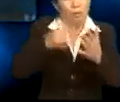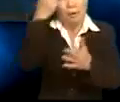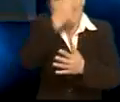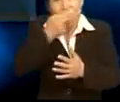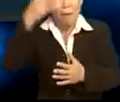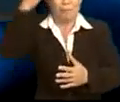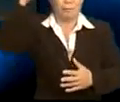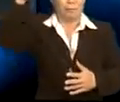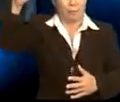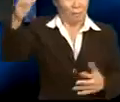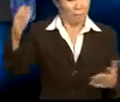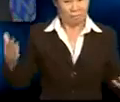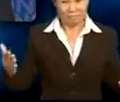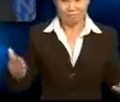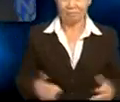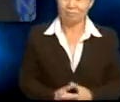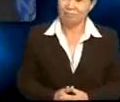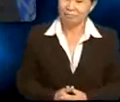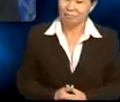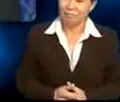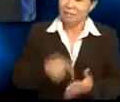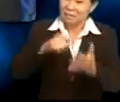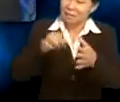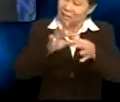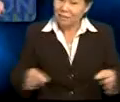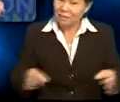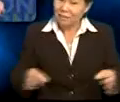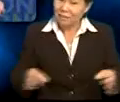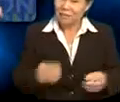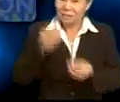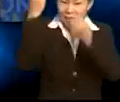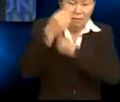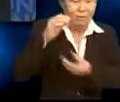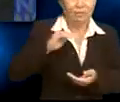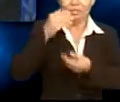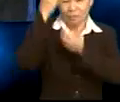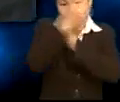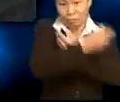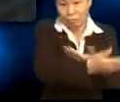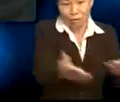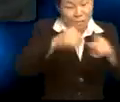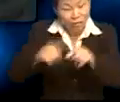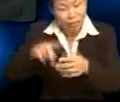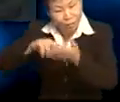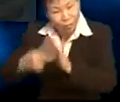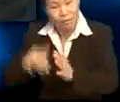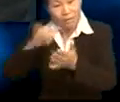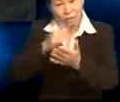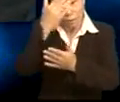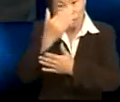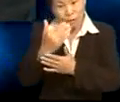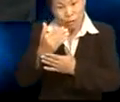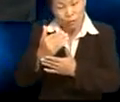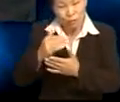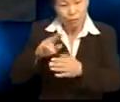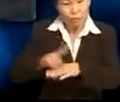boy. Not you, Jason. These sentences convey different meanings. Therefore, we have to use language